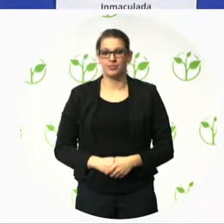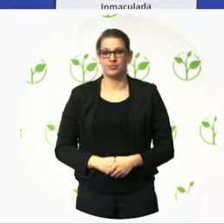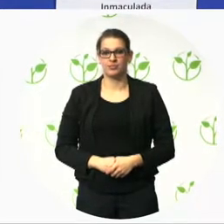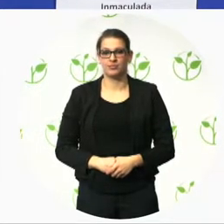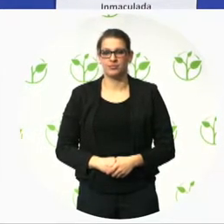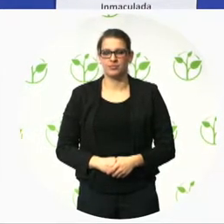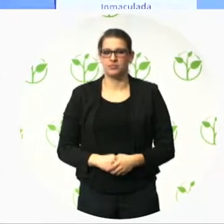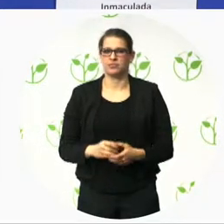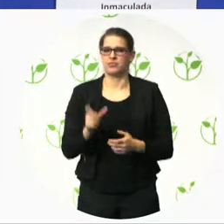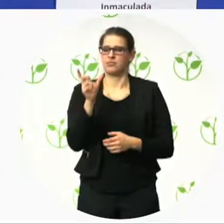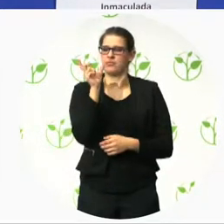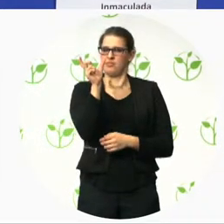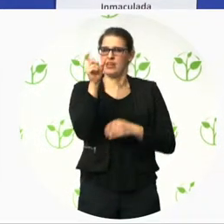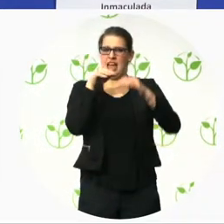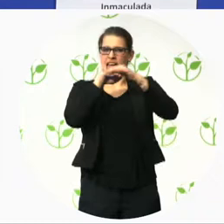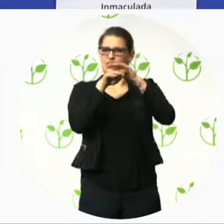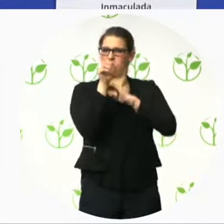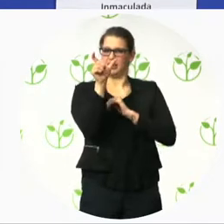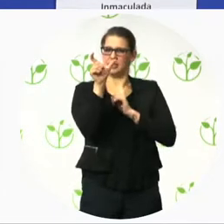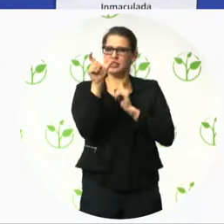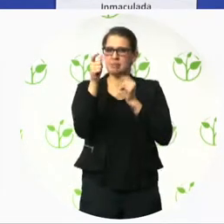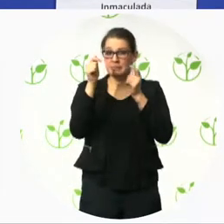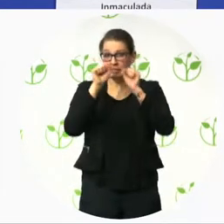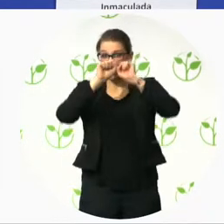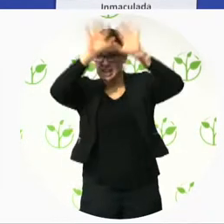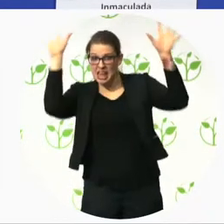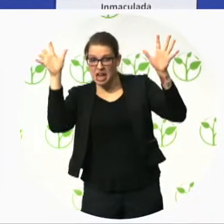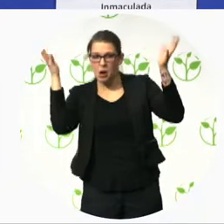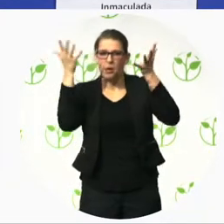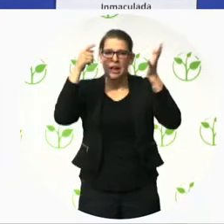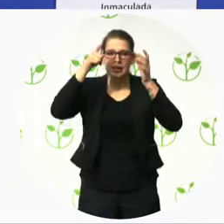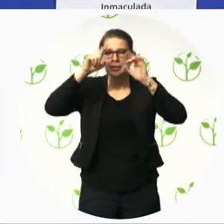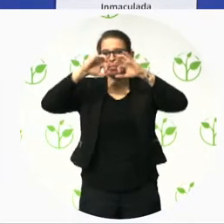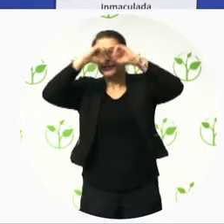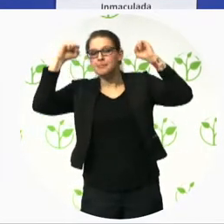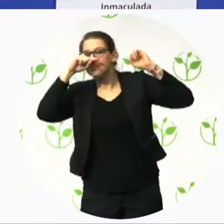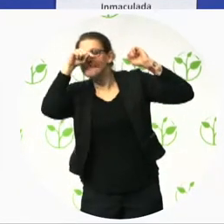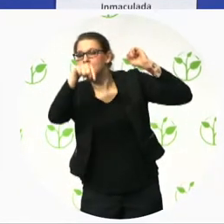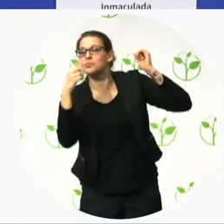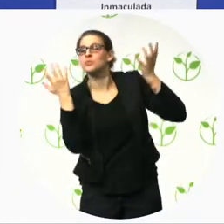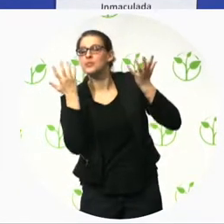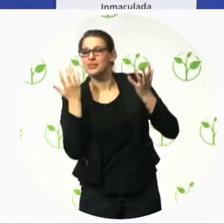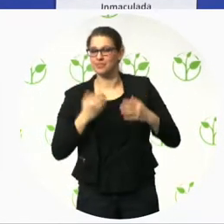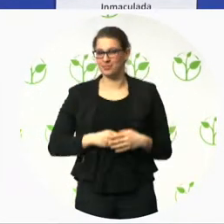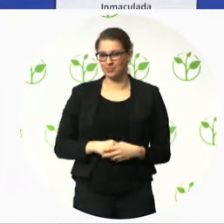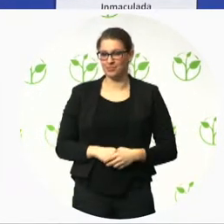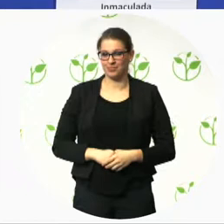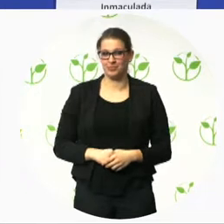we are going to discuss today. When we talk about standards, manuals, tool boxes, guidance,